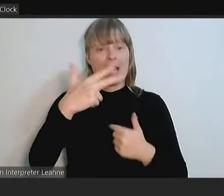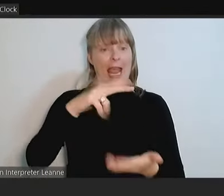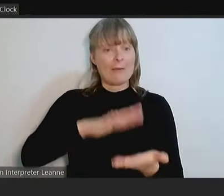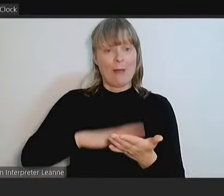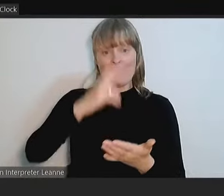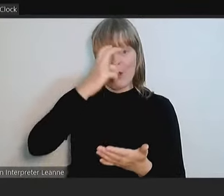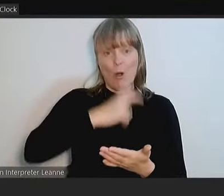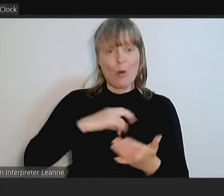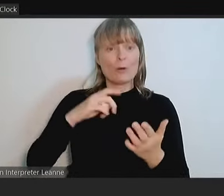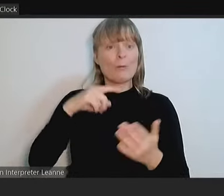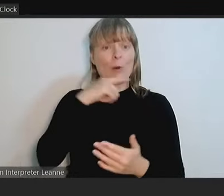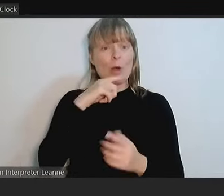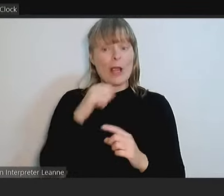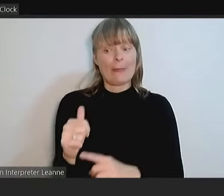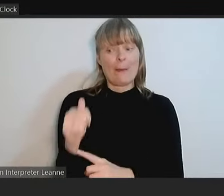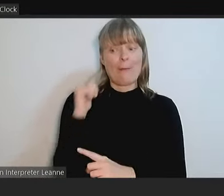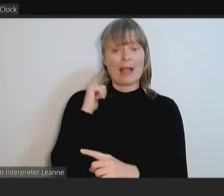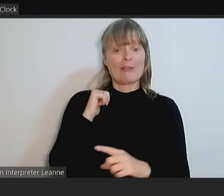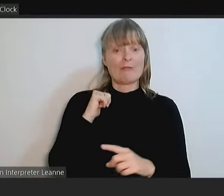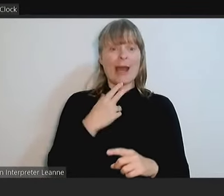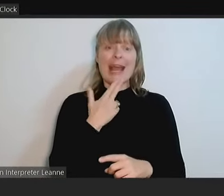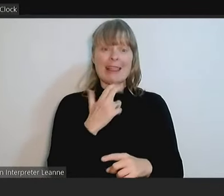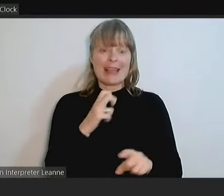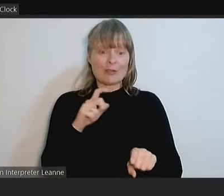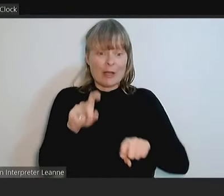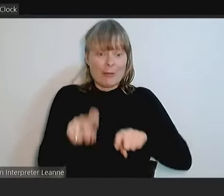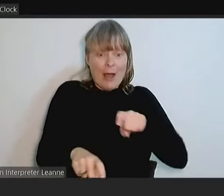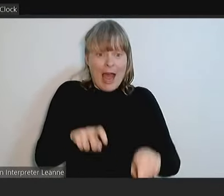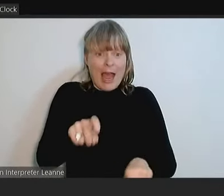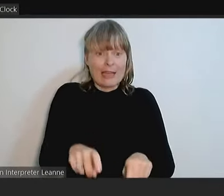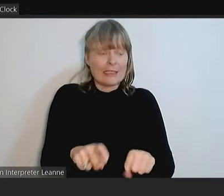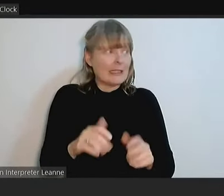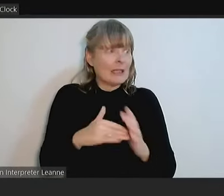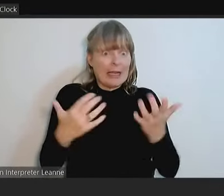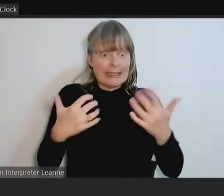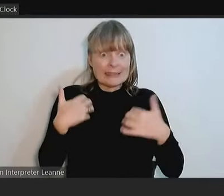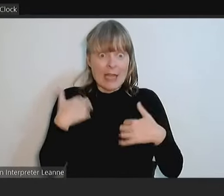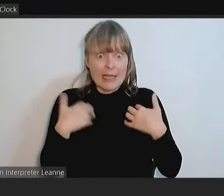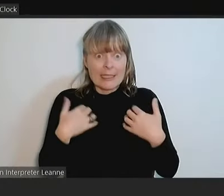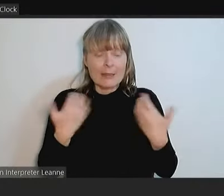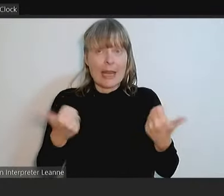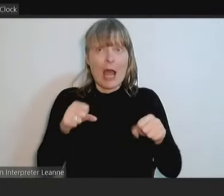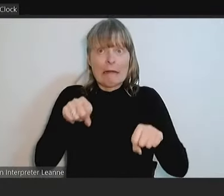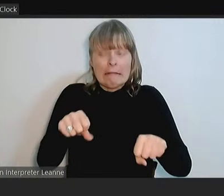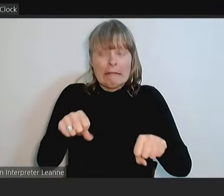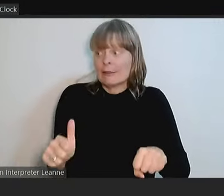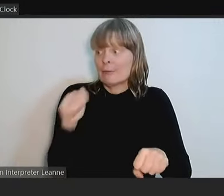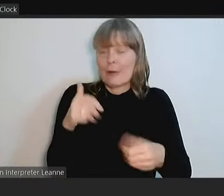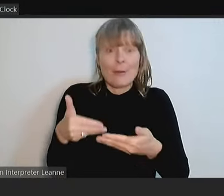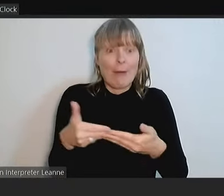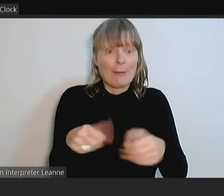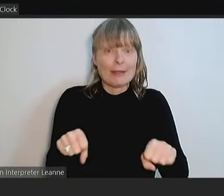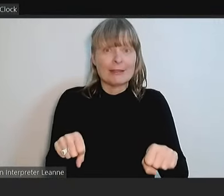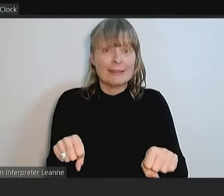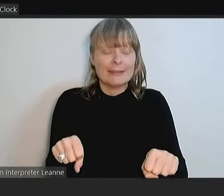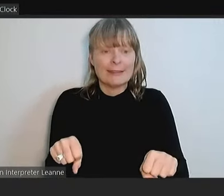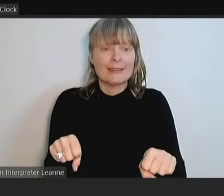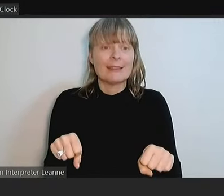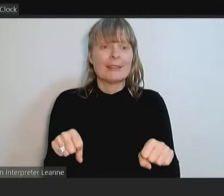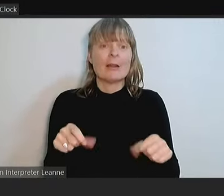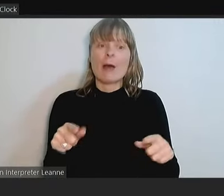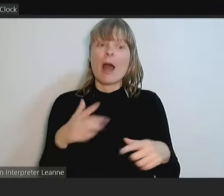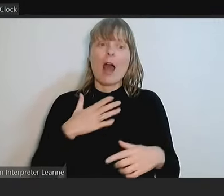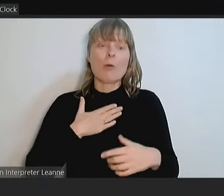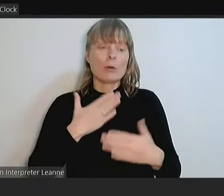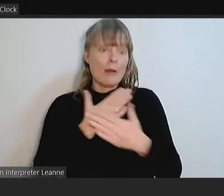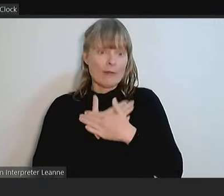you know, having to brace Darabin streets with a baby on the back so certainly I would have loved to have seen